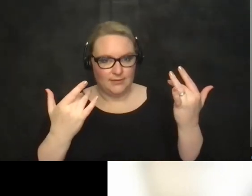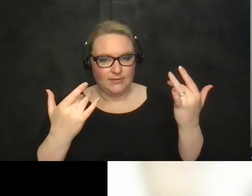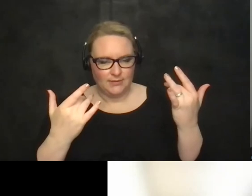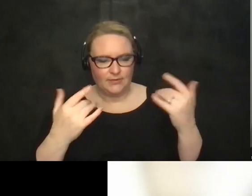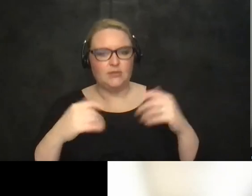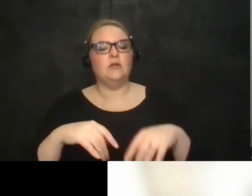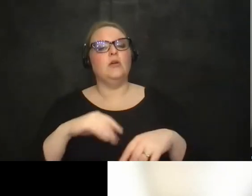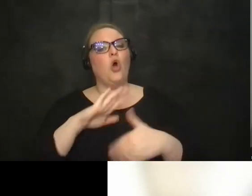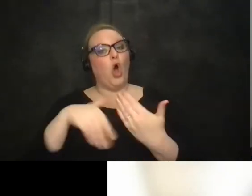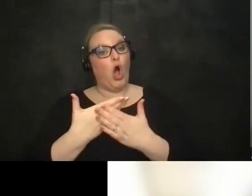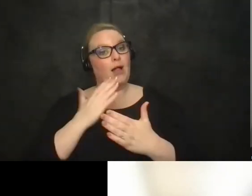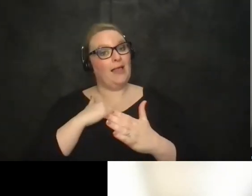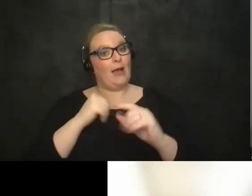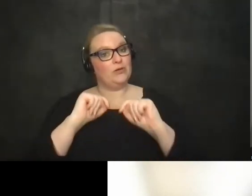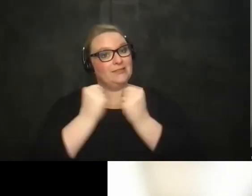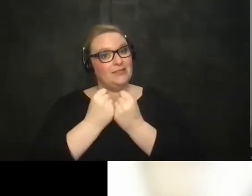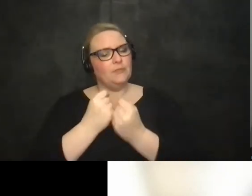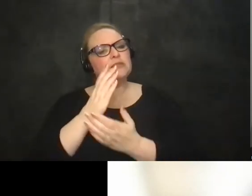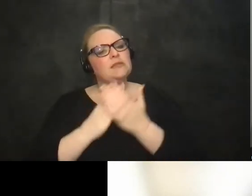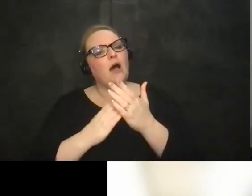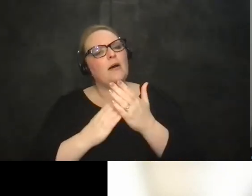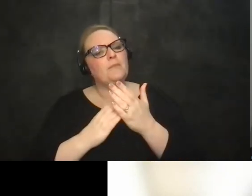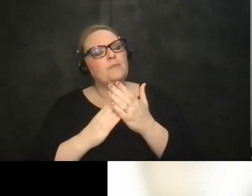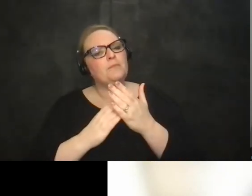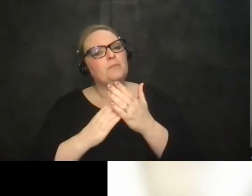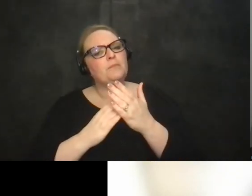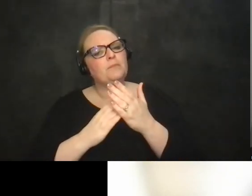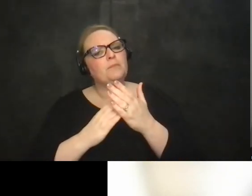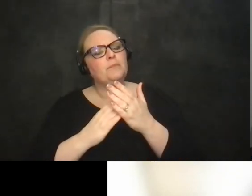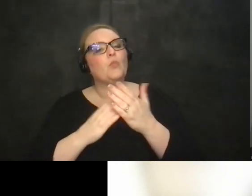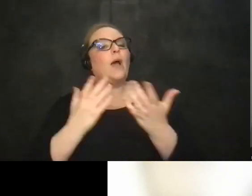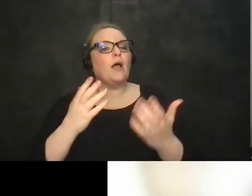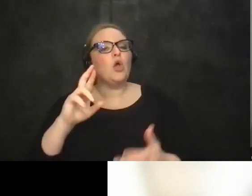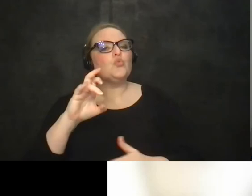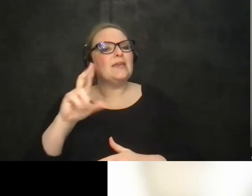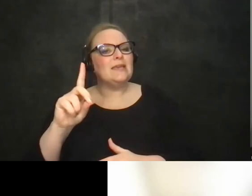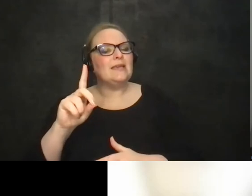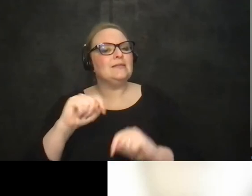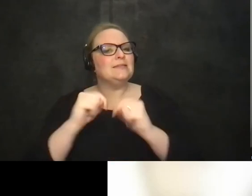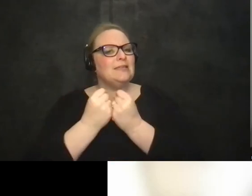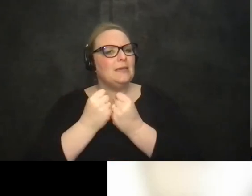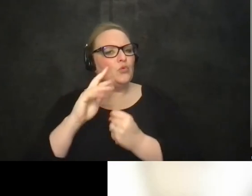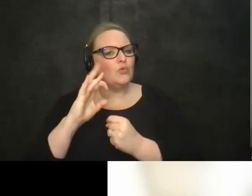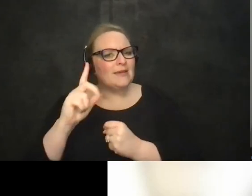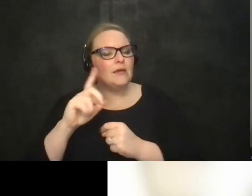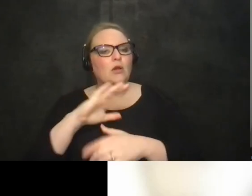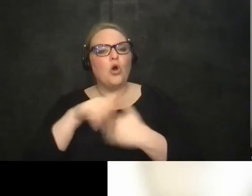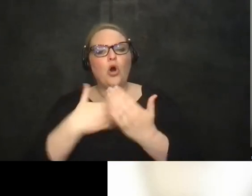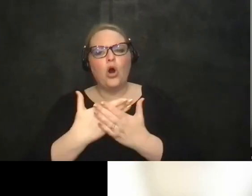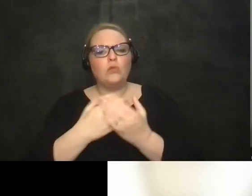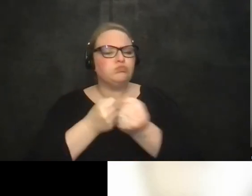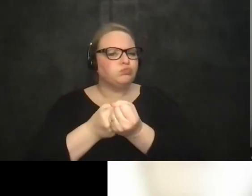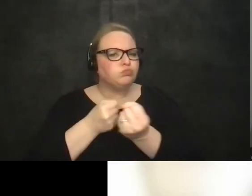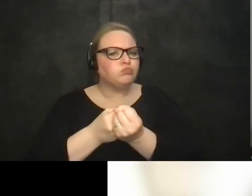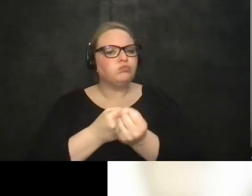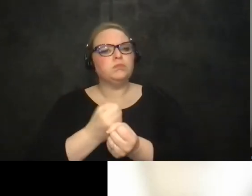all of our team at some of our team came up uh all of our team at reed just everyone put it all in for for to support